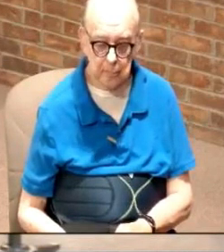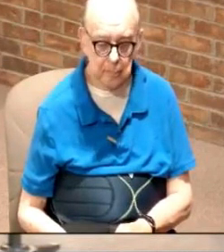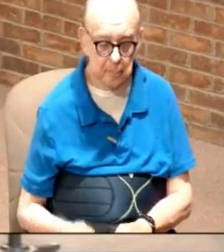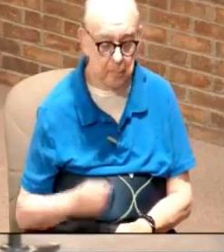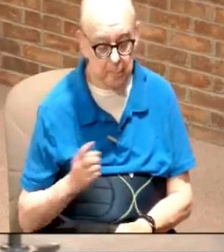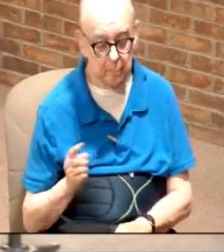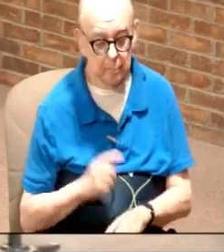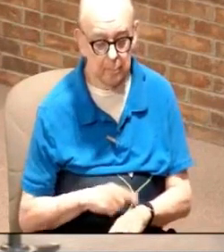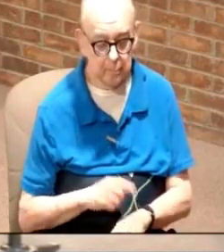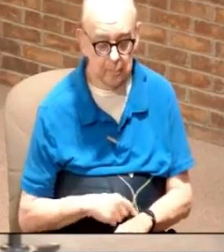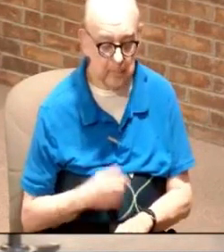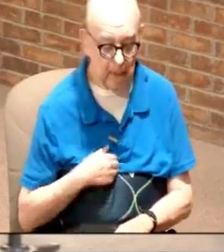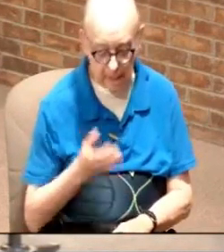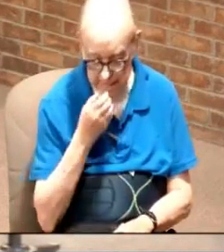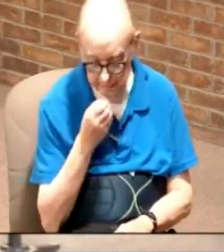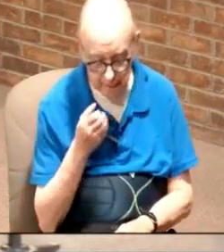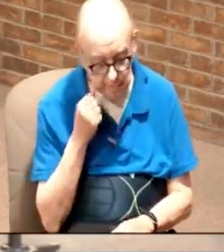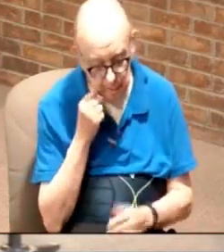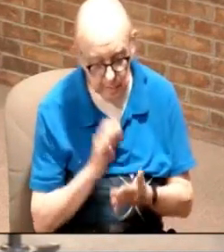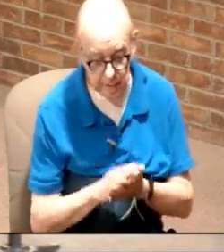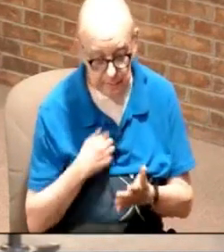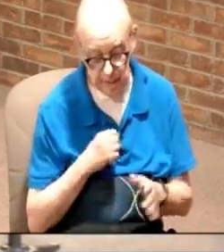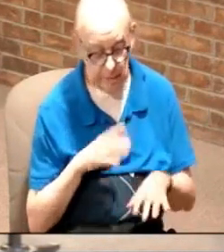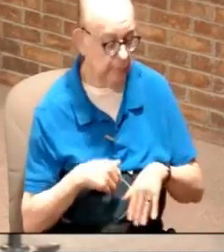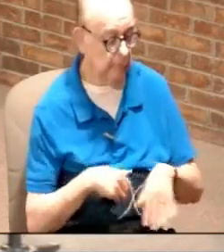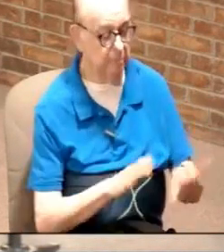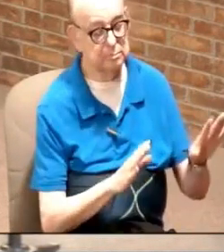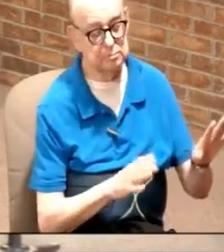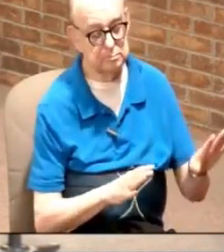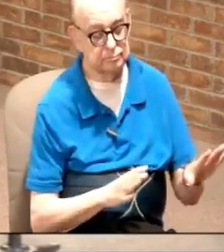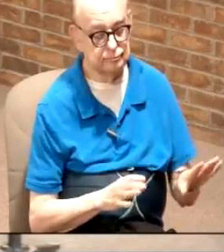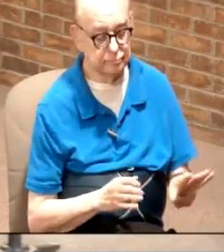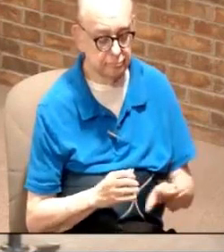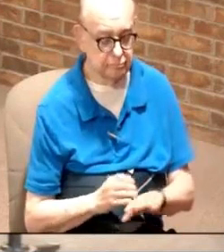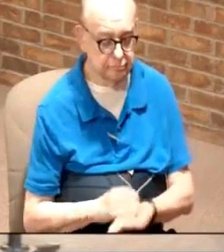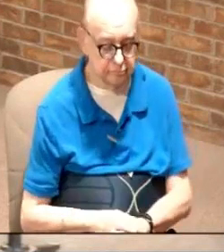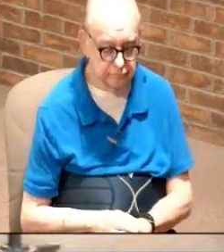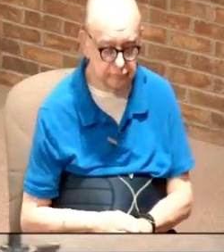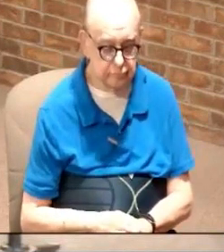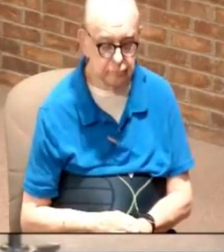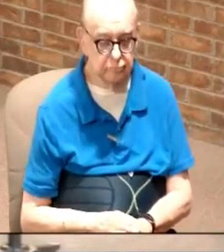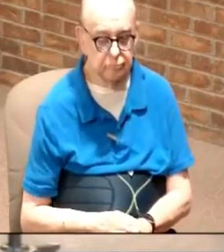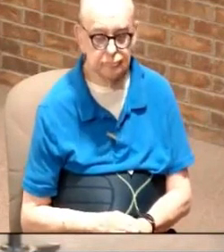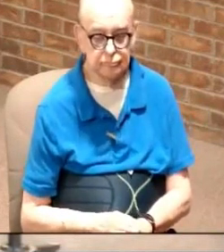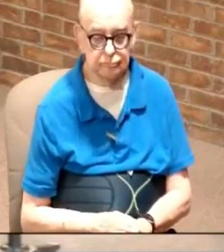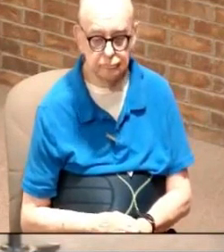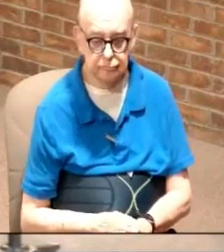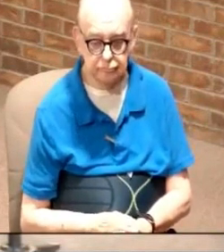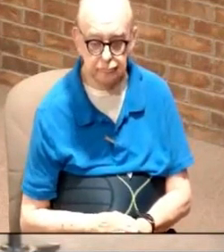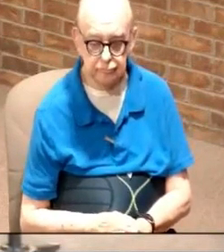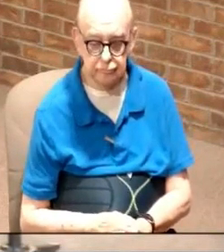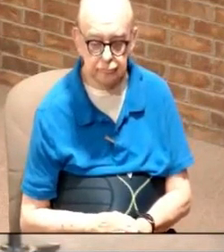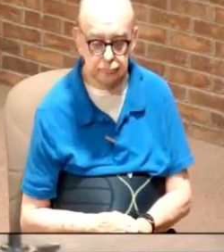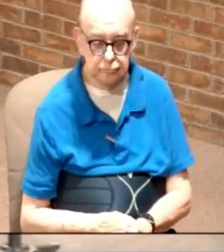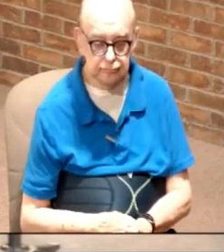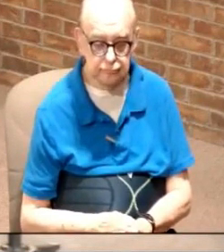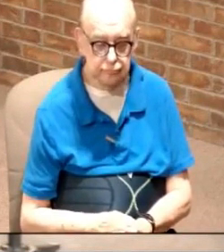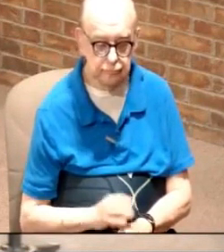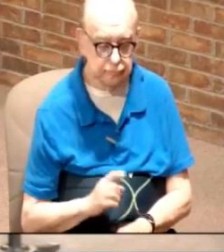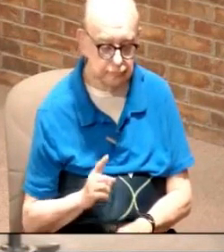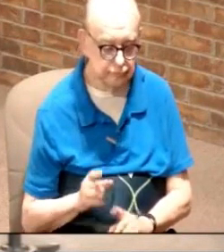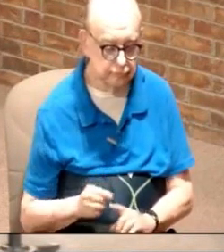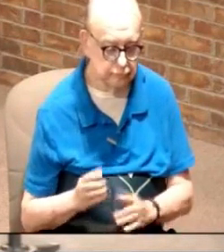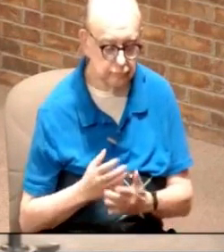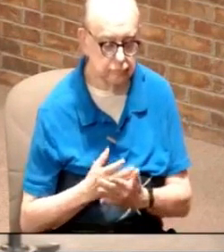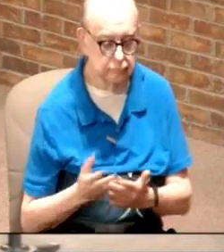and there are other times I get ticked off and I walk away because I know best you know that there